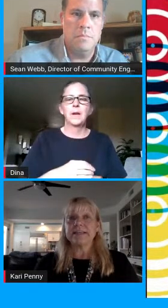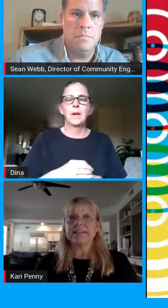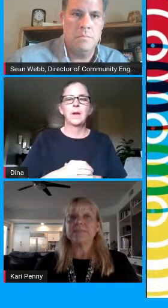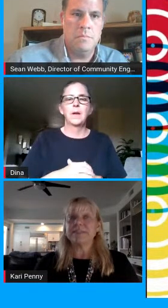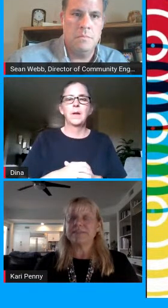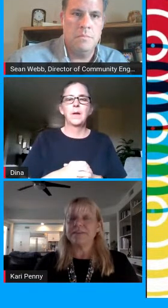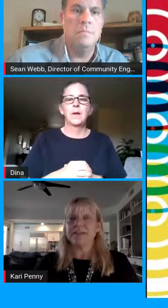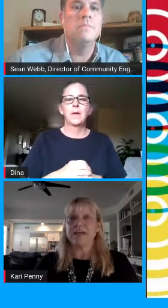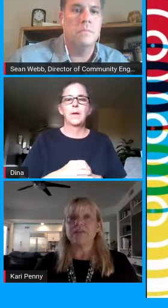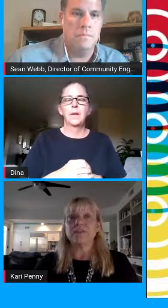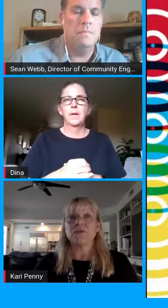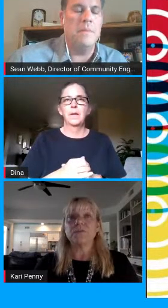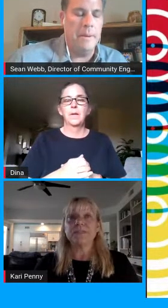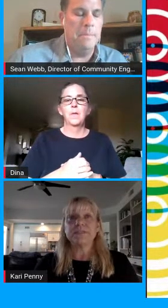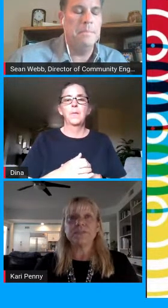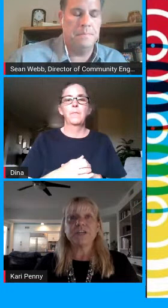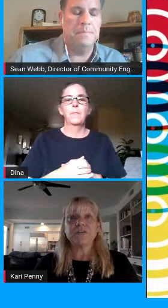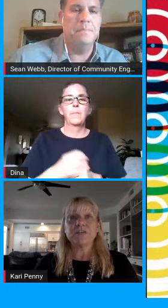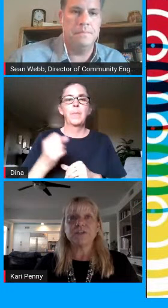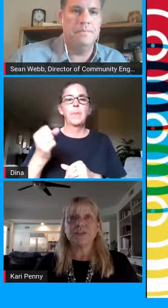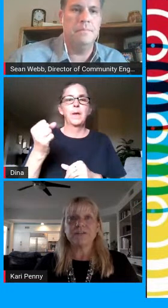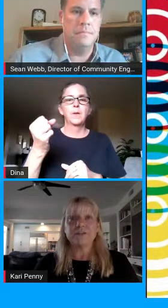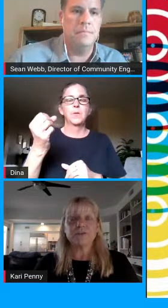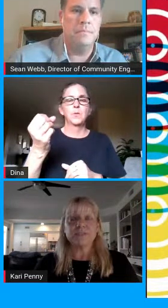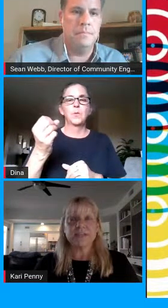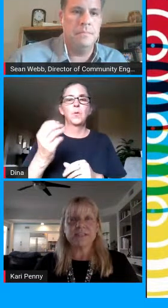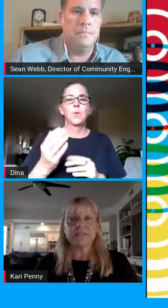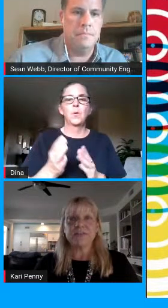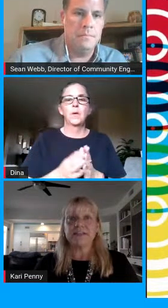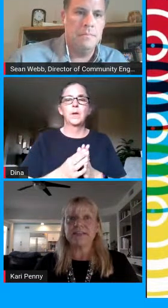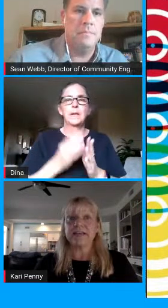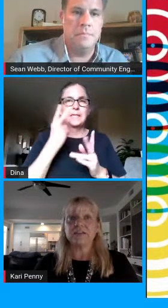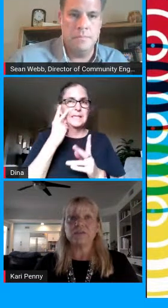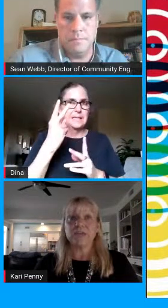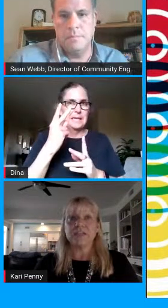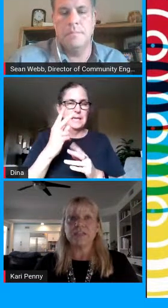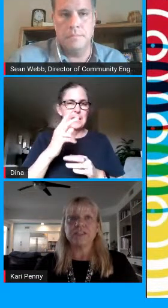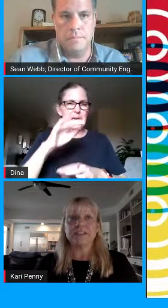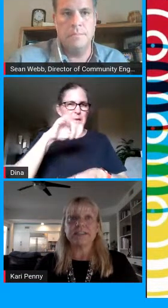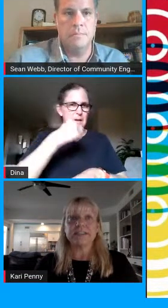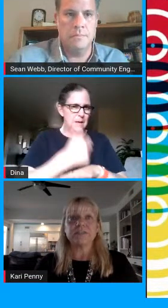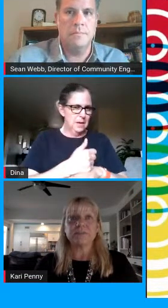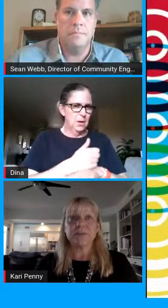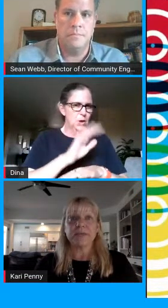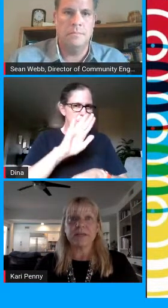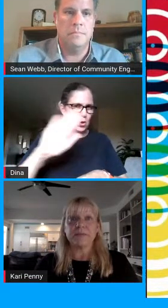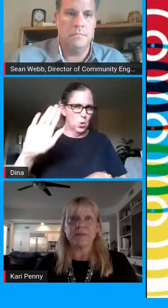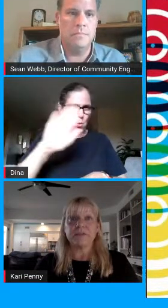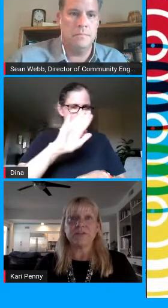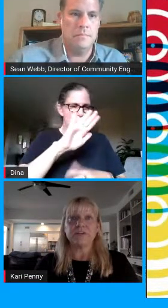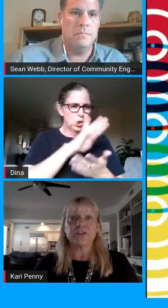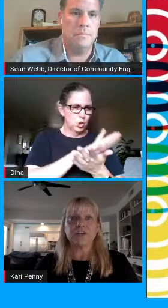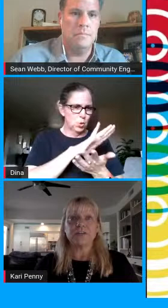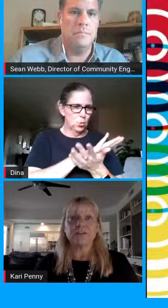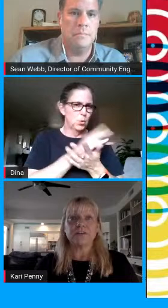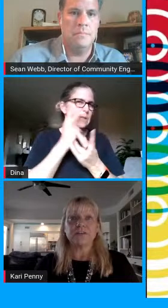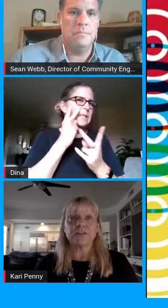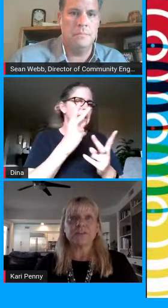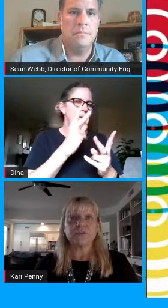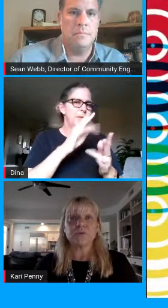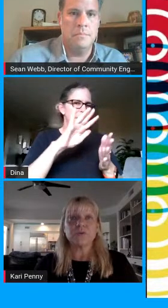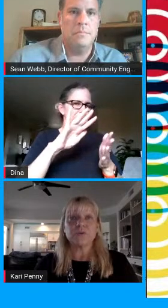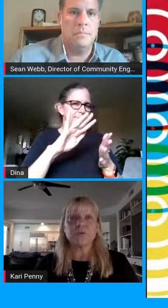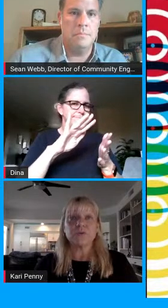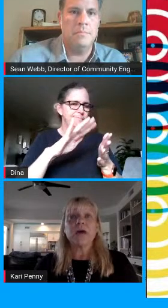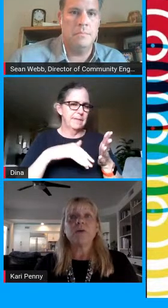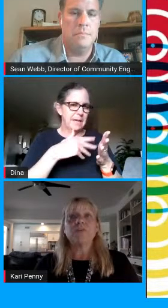actually site specific now so please reach out to your individual sites for the exact location and details for picking up meals for your child from